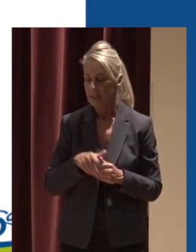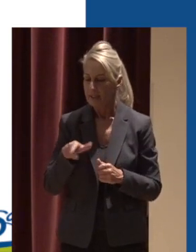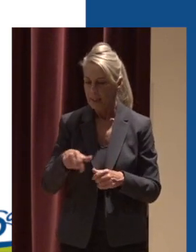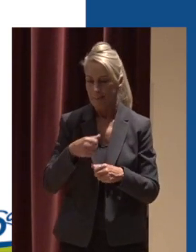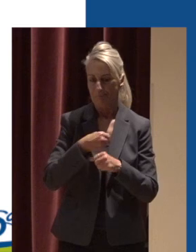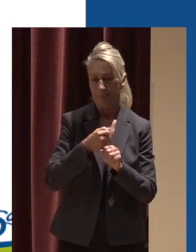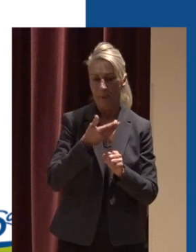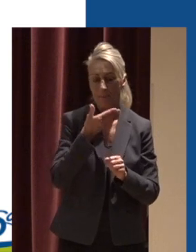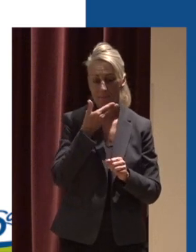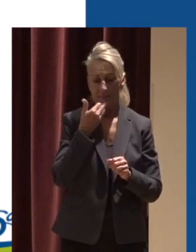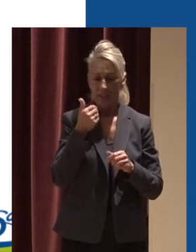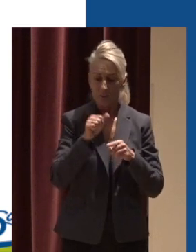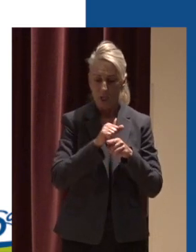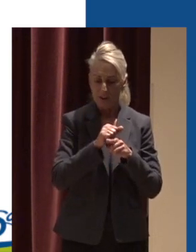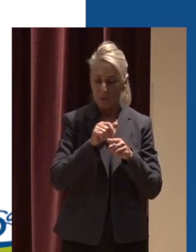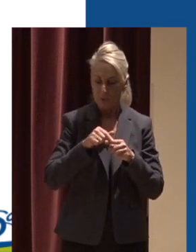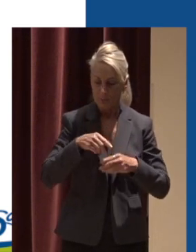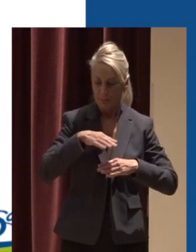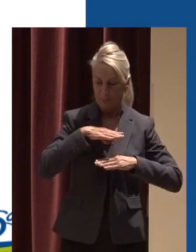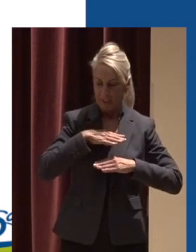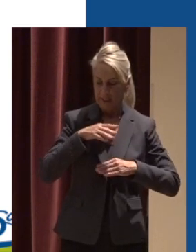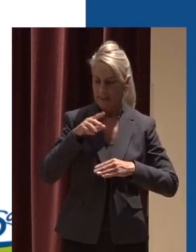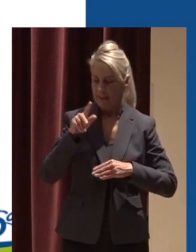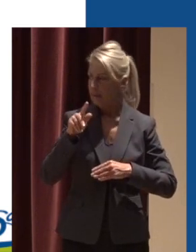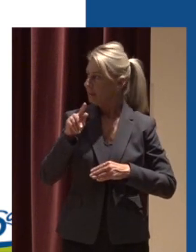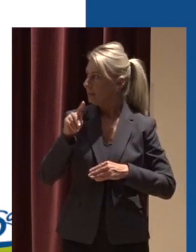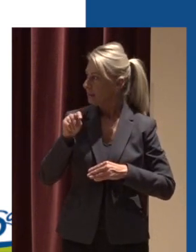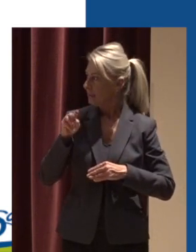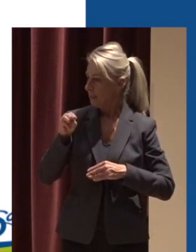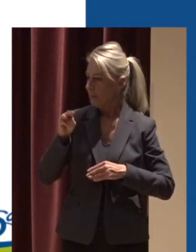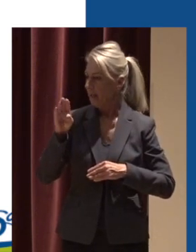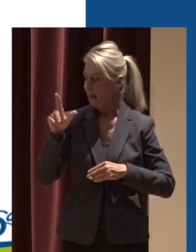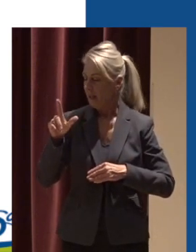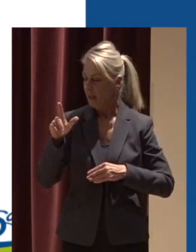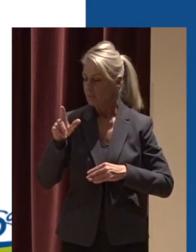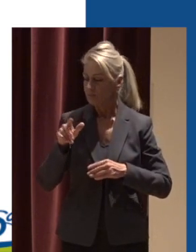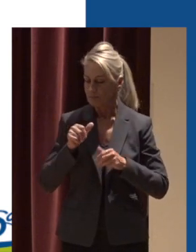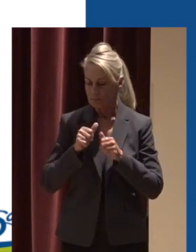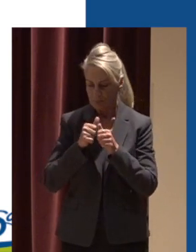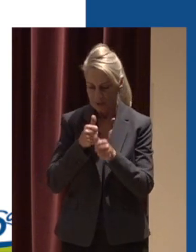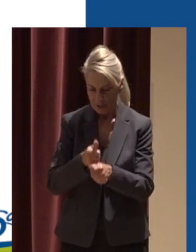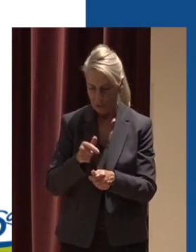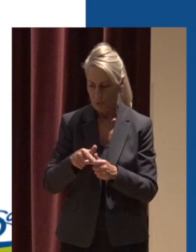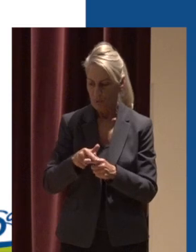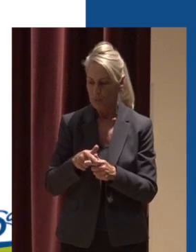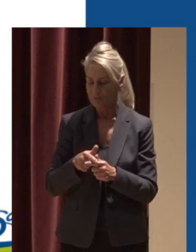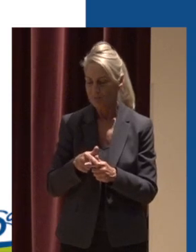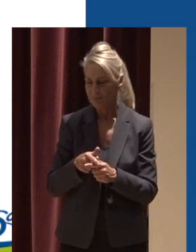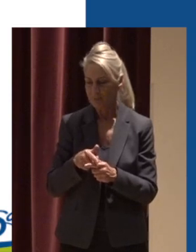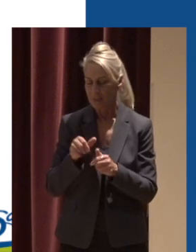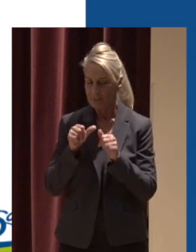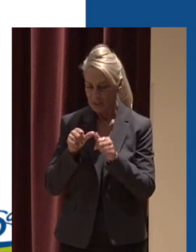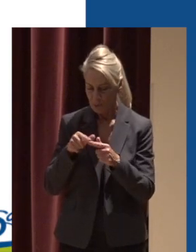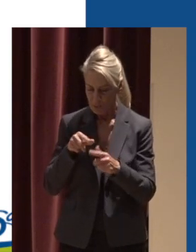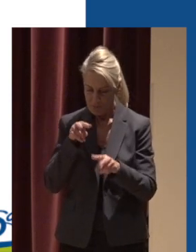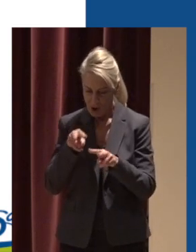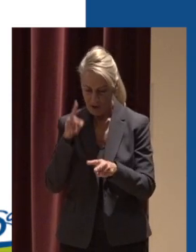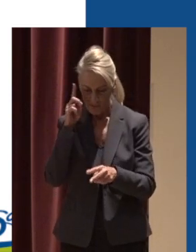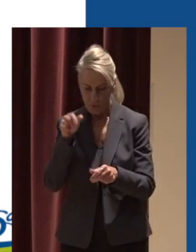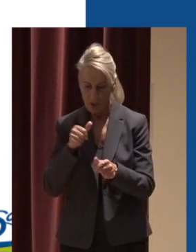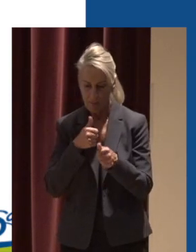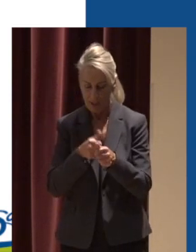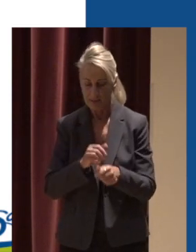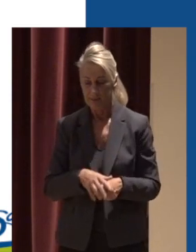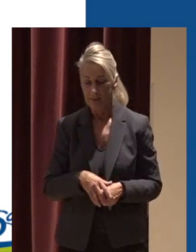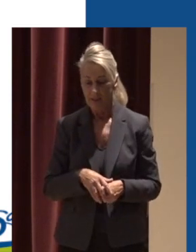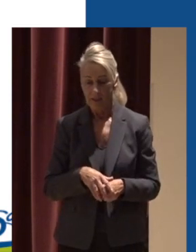practices to meet that TMDL and then continue to monitor for compliance and so this cycle then starts over by